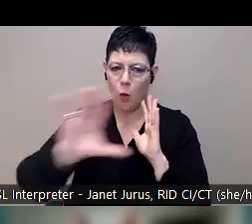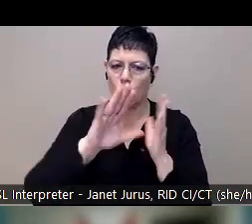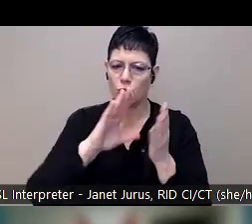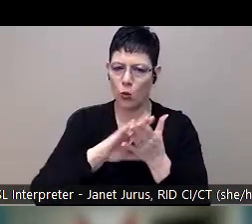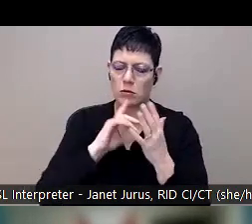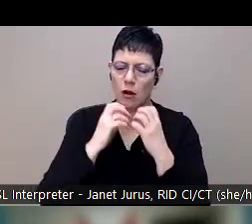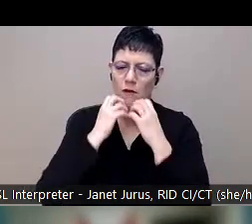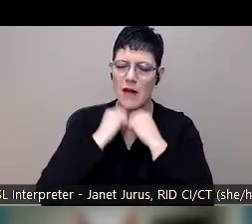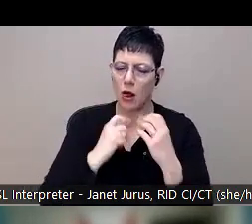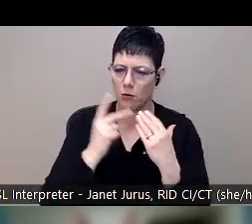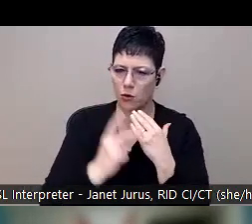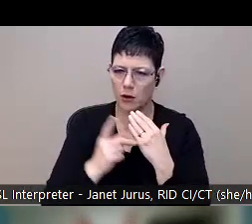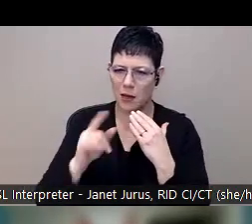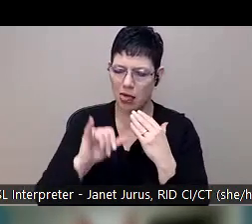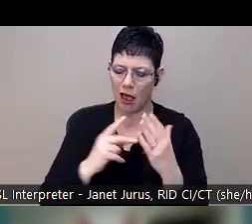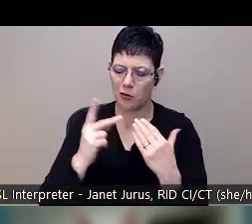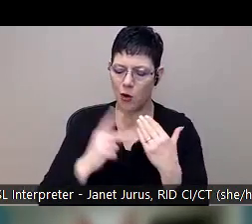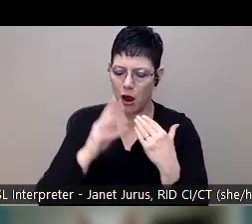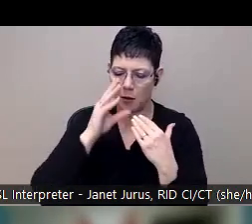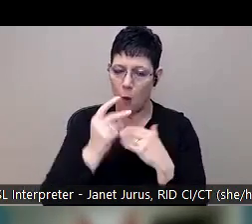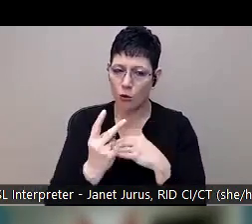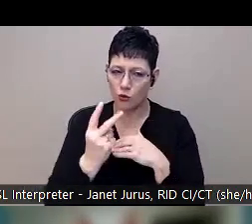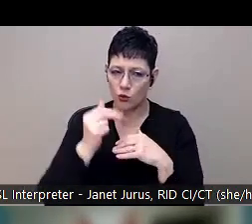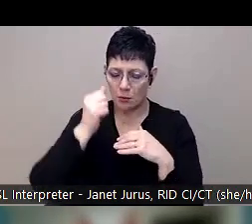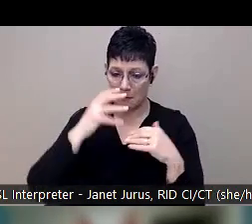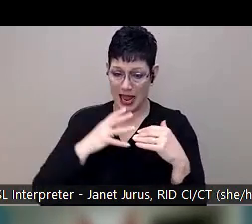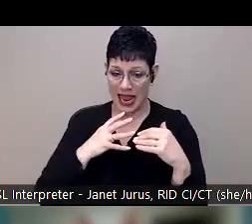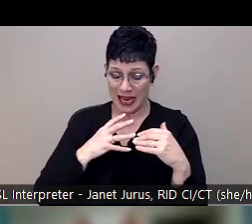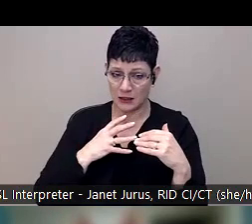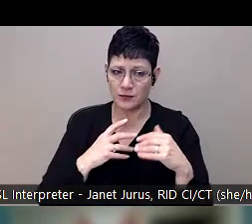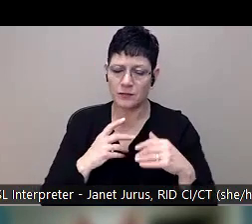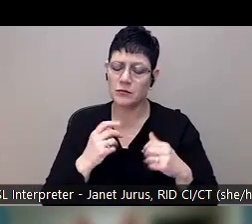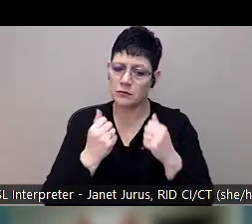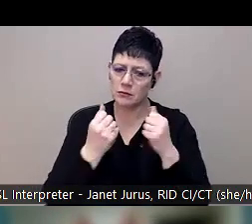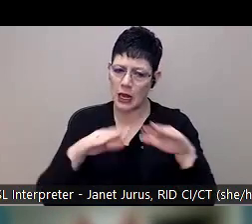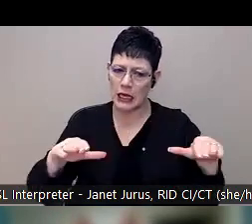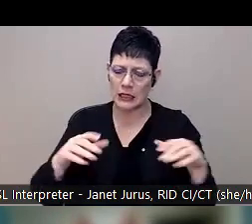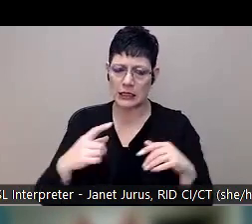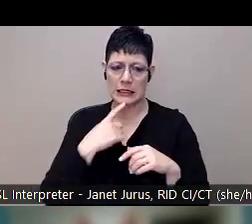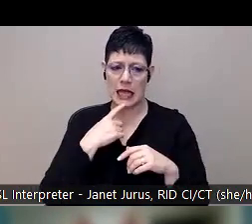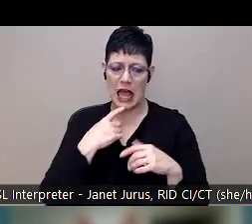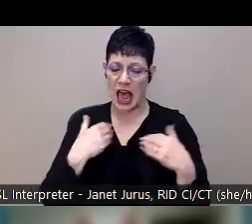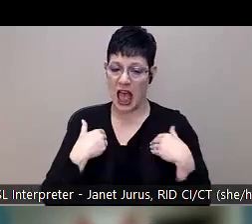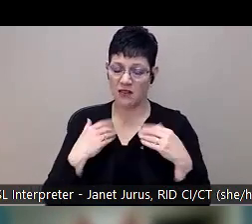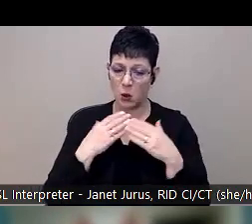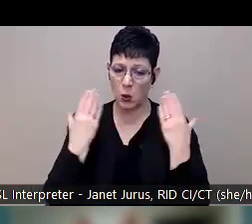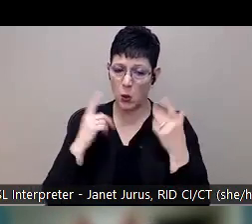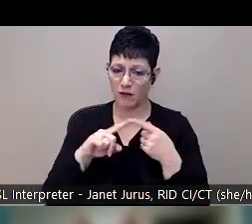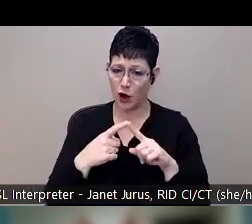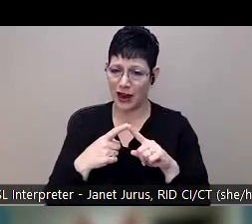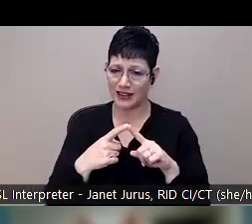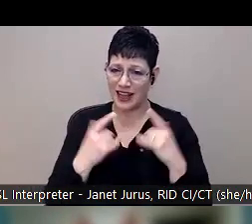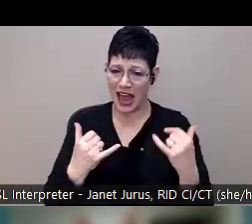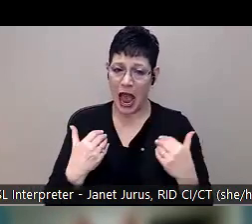with boys to men in particular. Um, we've seen a number of kids who have shared things like I had no friends and now I